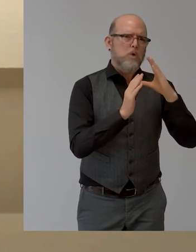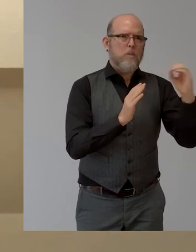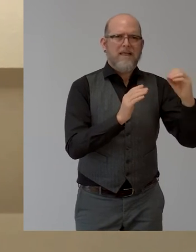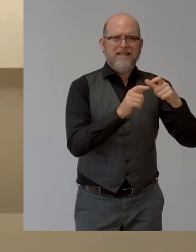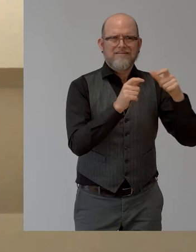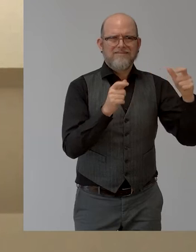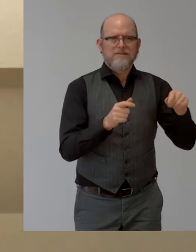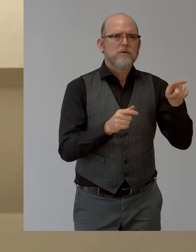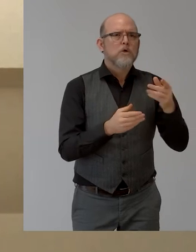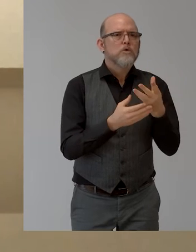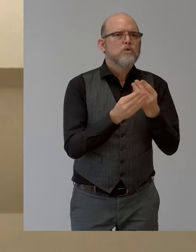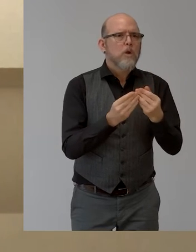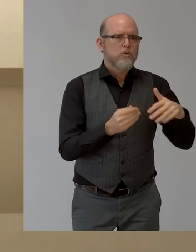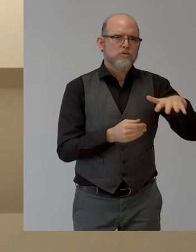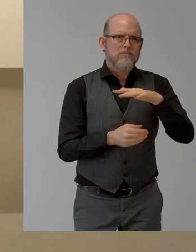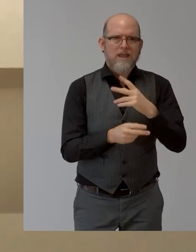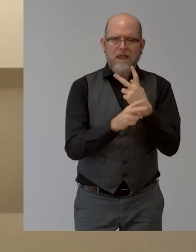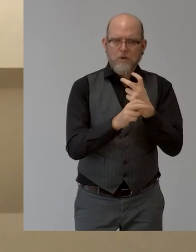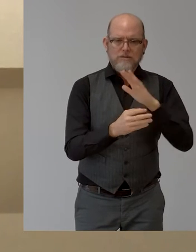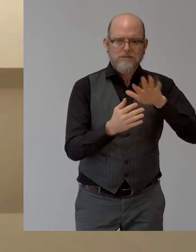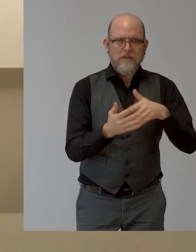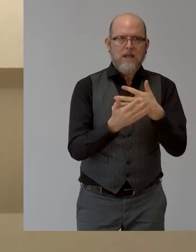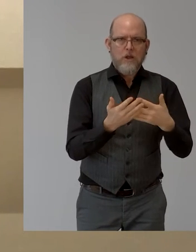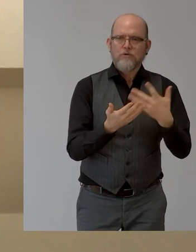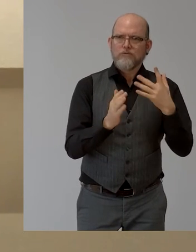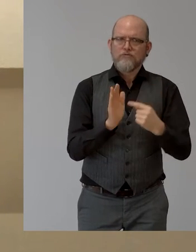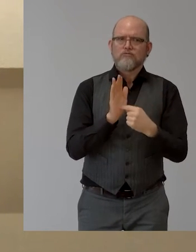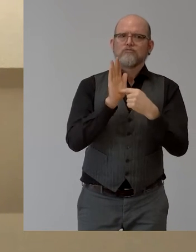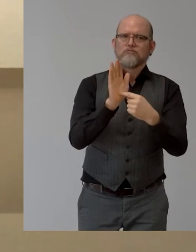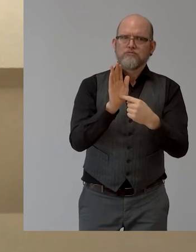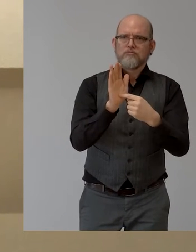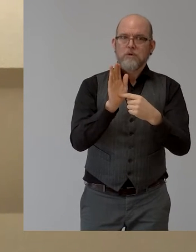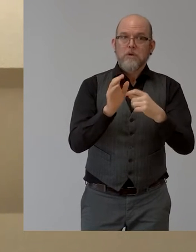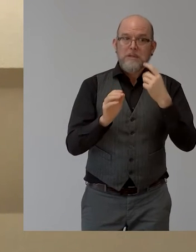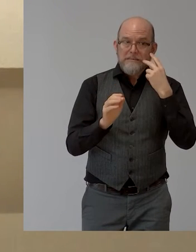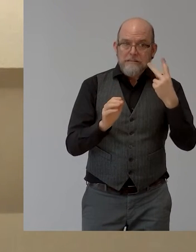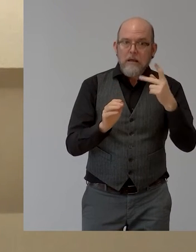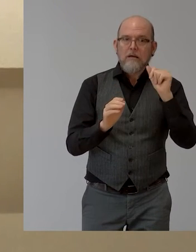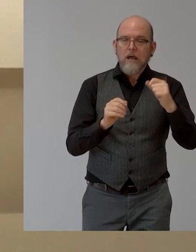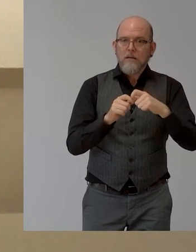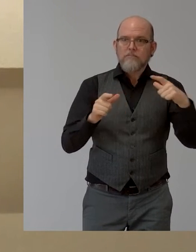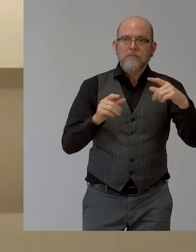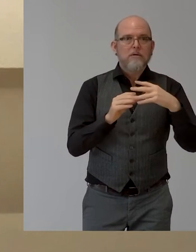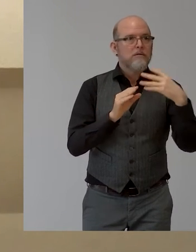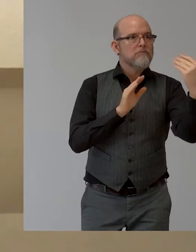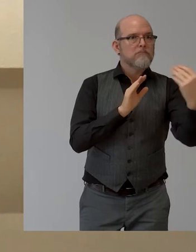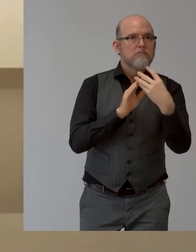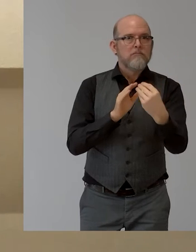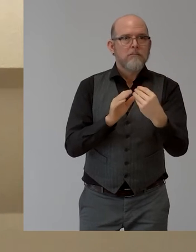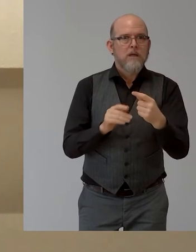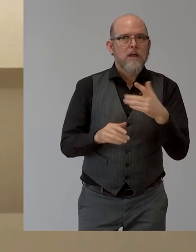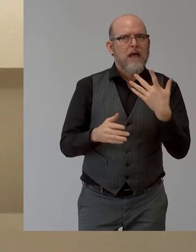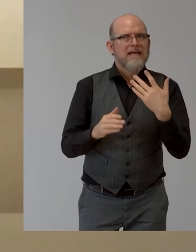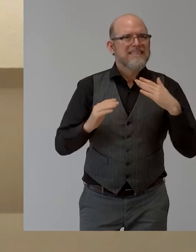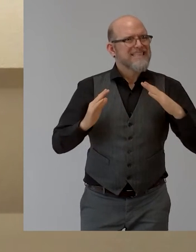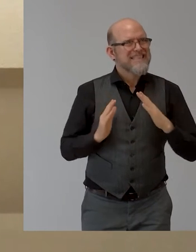So I think it has a great impact potential and scalability. I think the challenge is that on the one hand side that the different